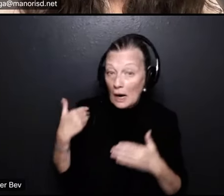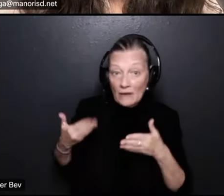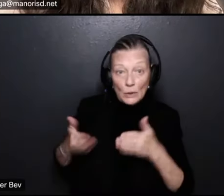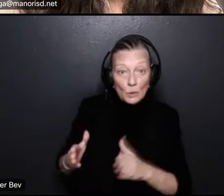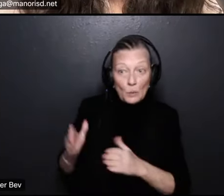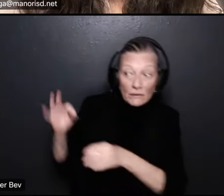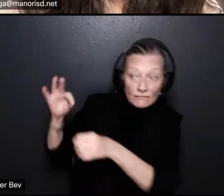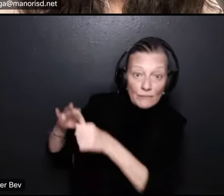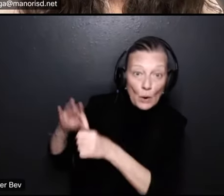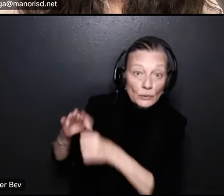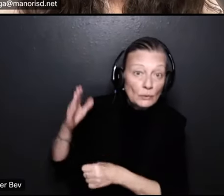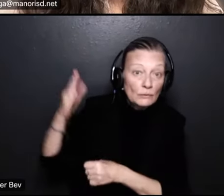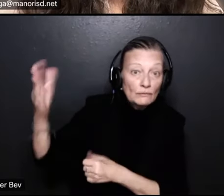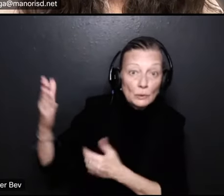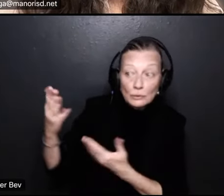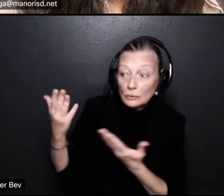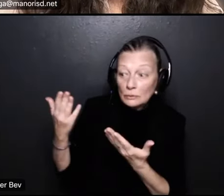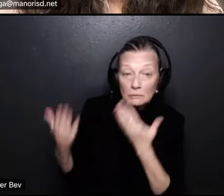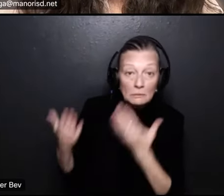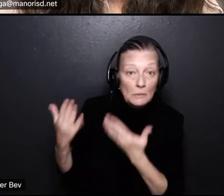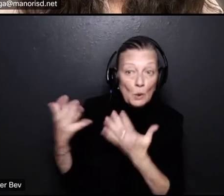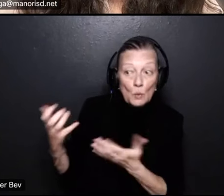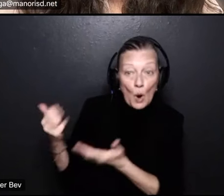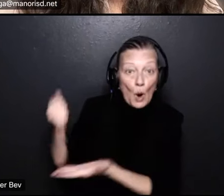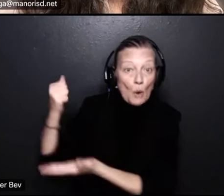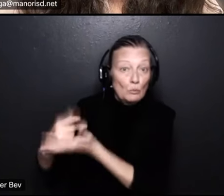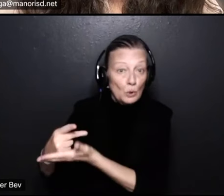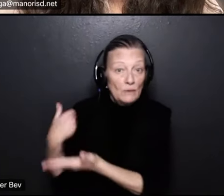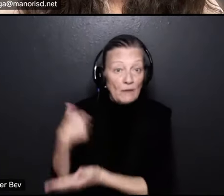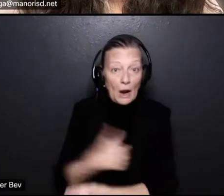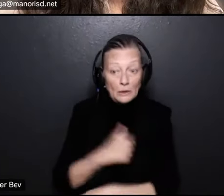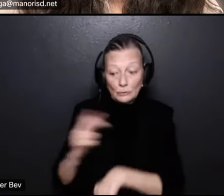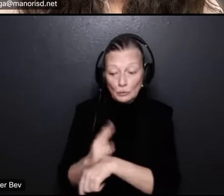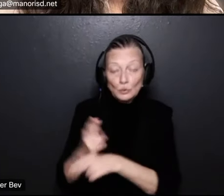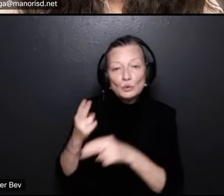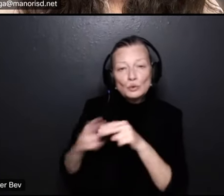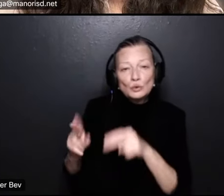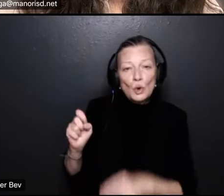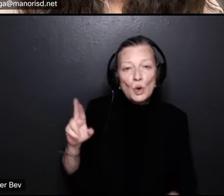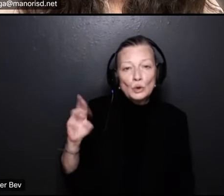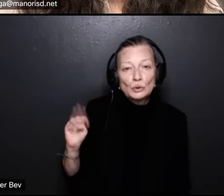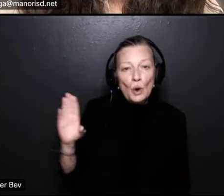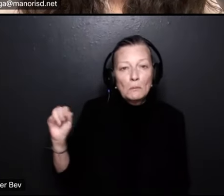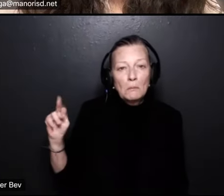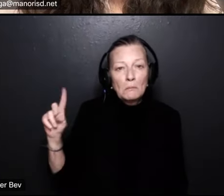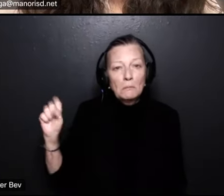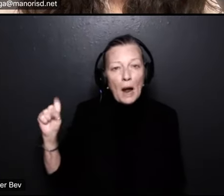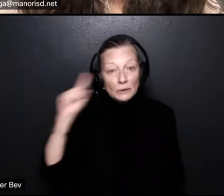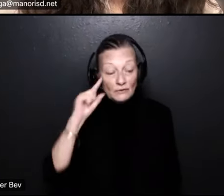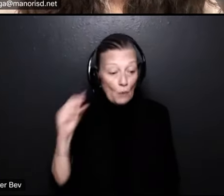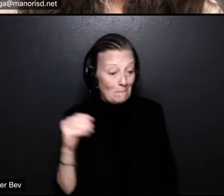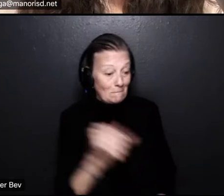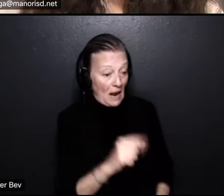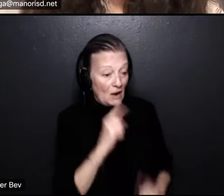future someday want to approve us using short-term bonds to pay for technology devices that's a way of doing it without